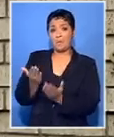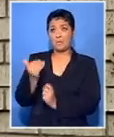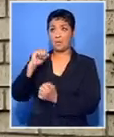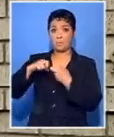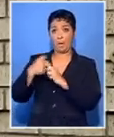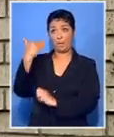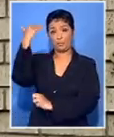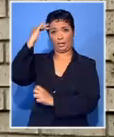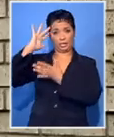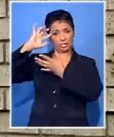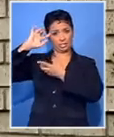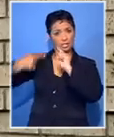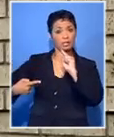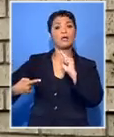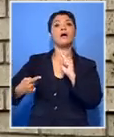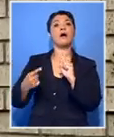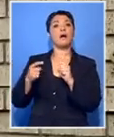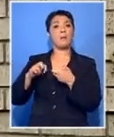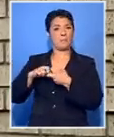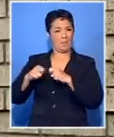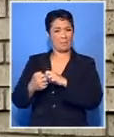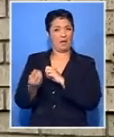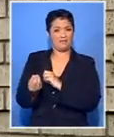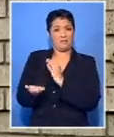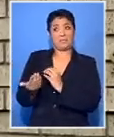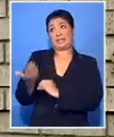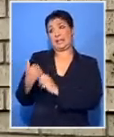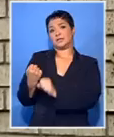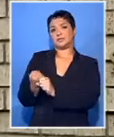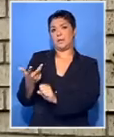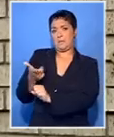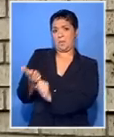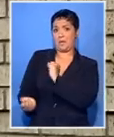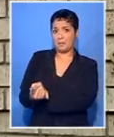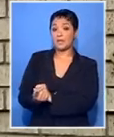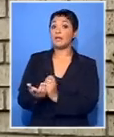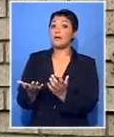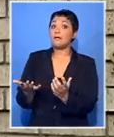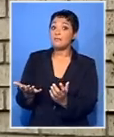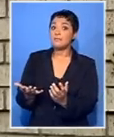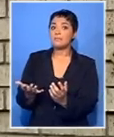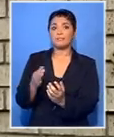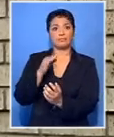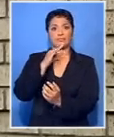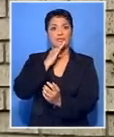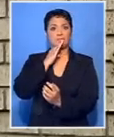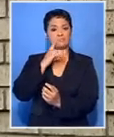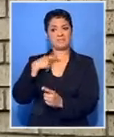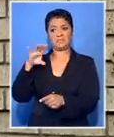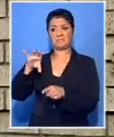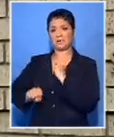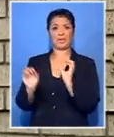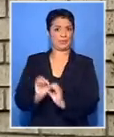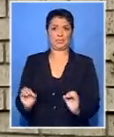a mental defect or mental sickness at the time of the incident. Now, obviously, that conclusion has been